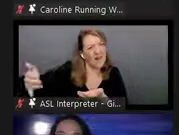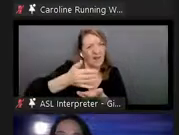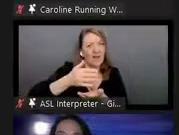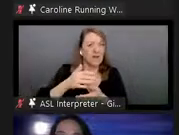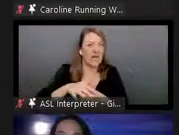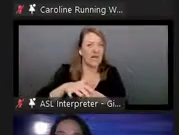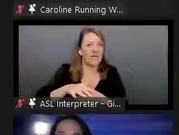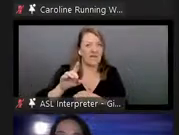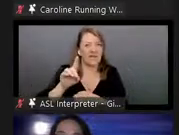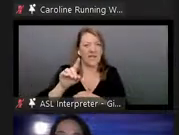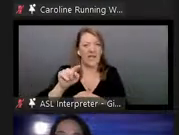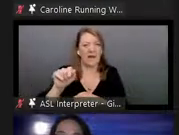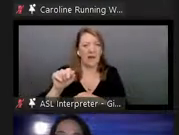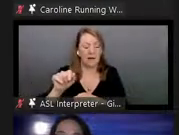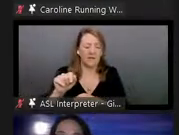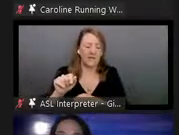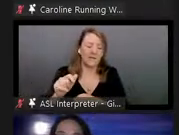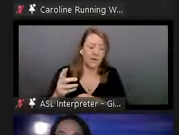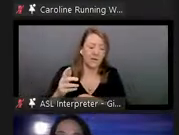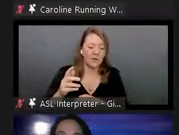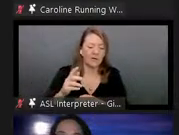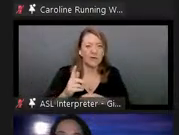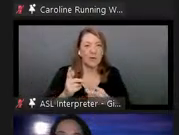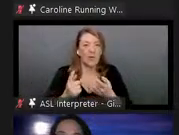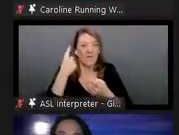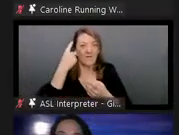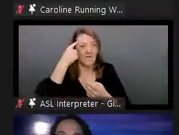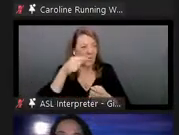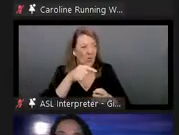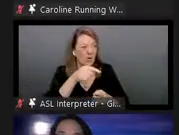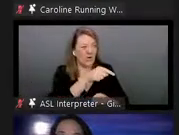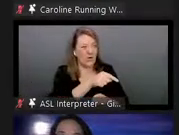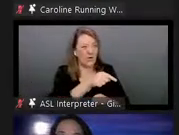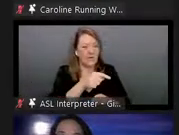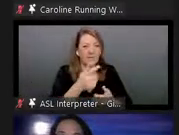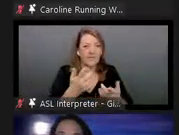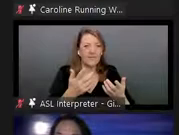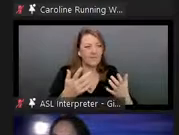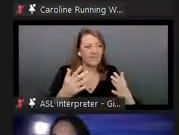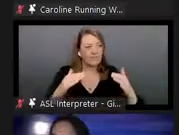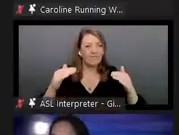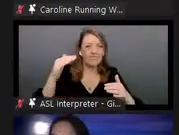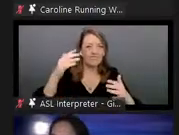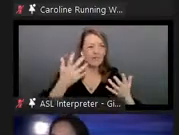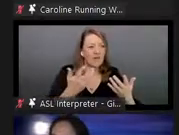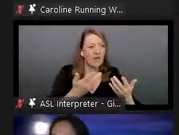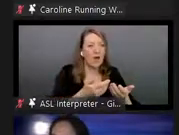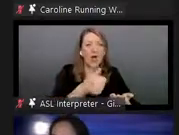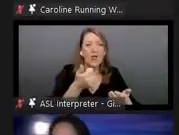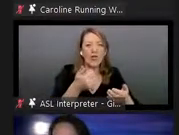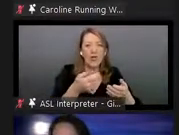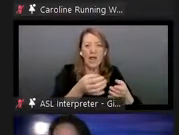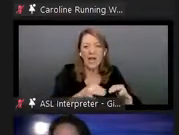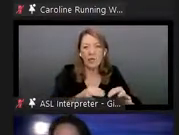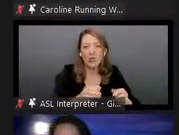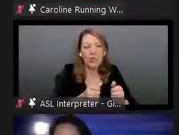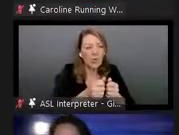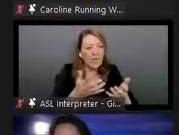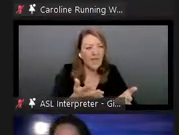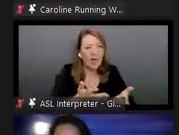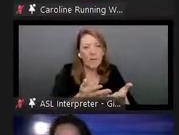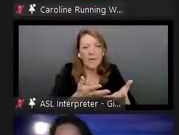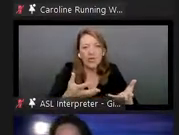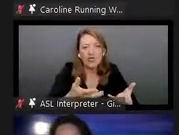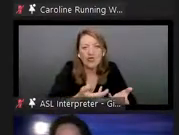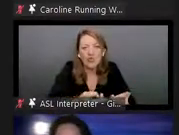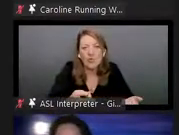as well. And, um, in the case of, um, like under-resolved languages, there, there may be certain kinds of data that they have a lot of, like, you know, like